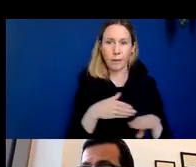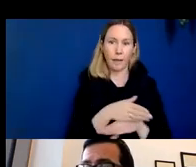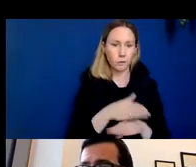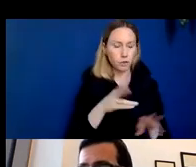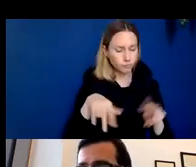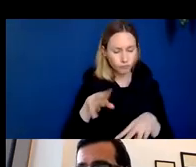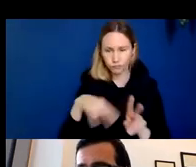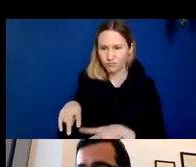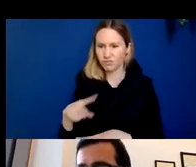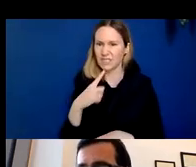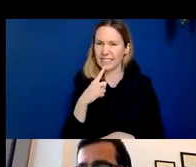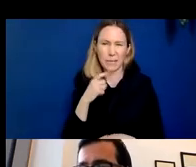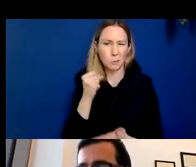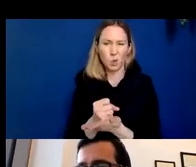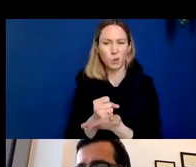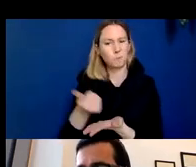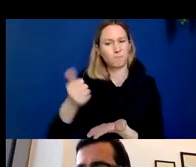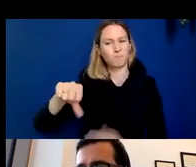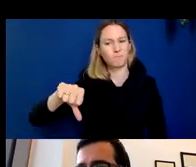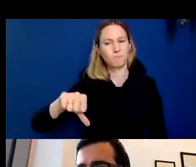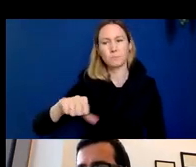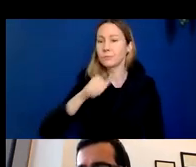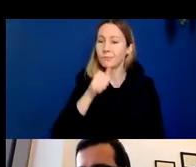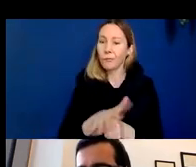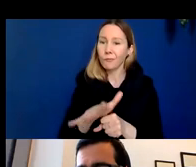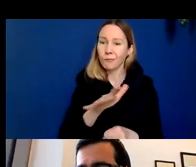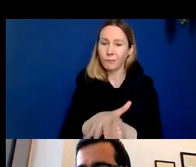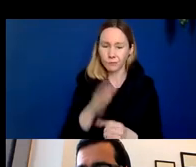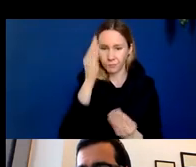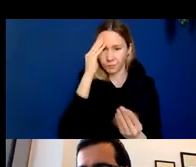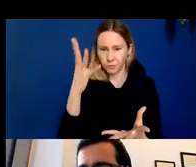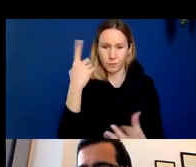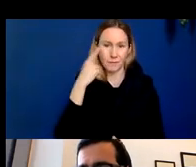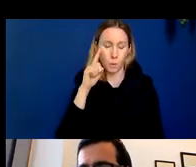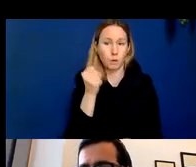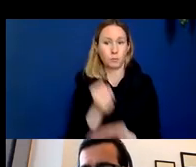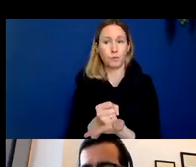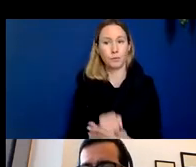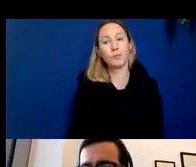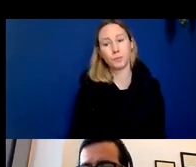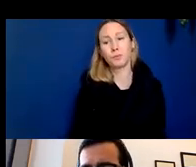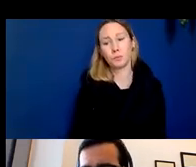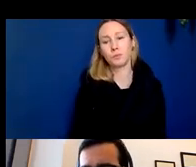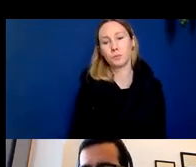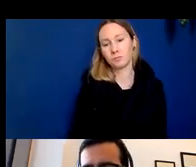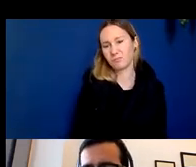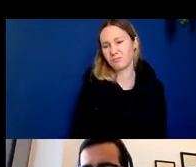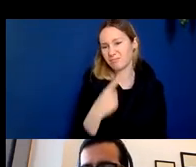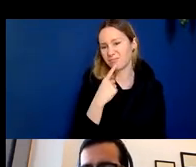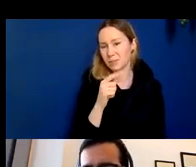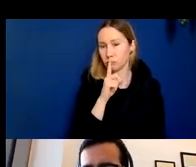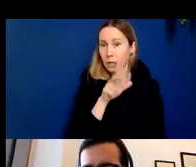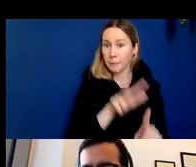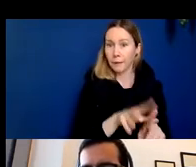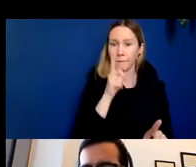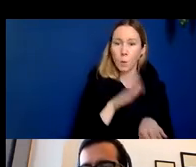data recommended against approval they concluded that there was not yet sufficient data to show that aducanumab was efficacious in slowing